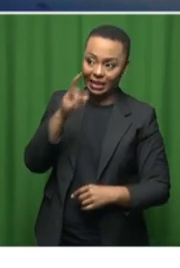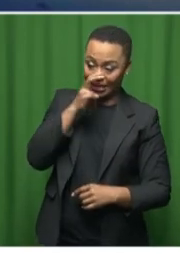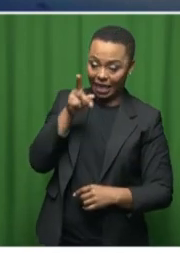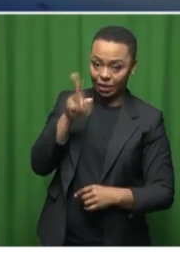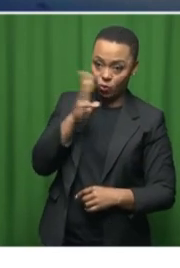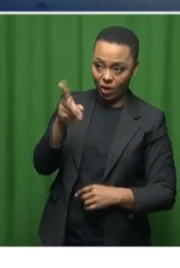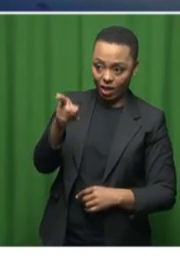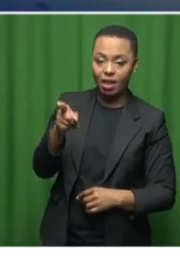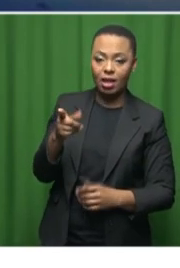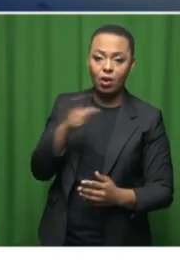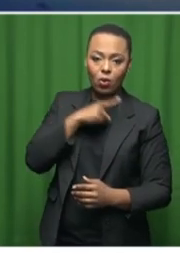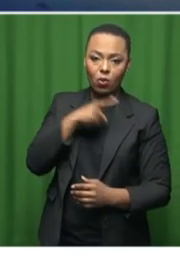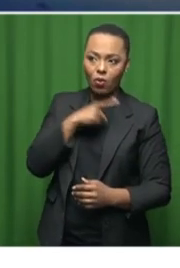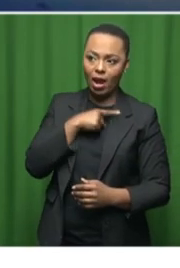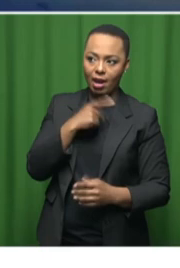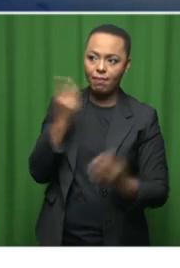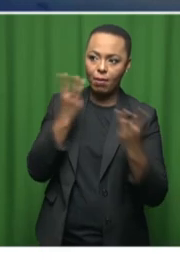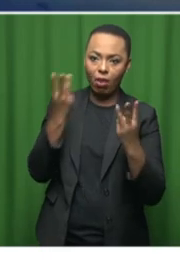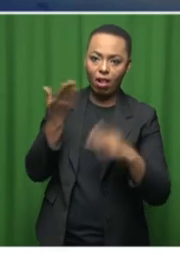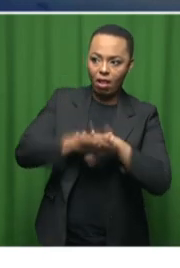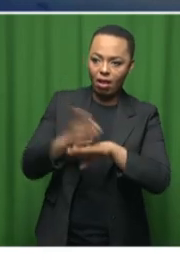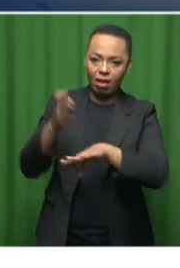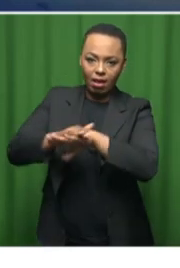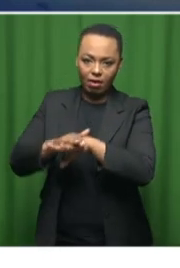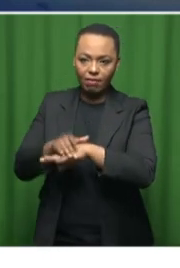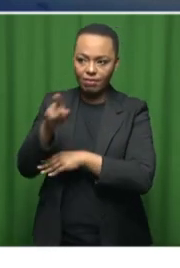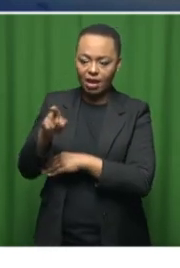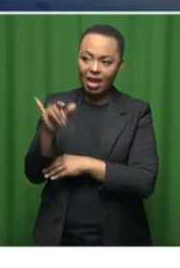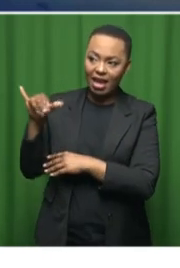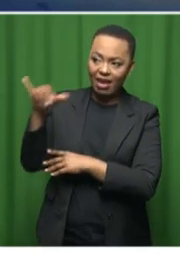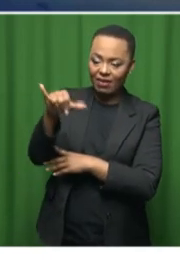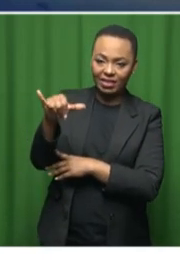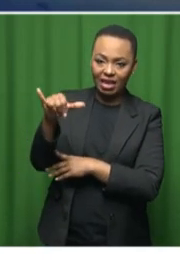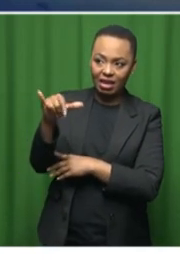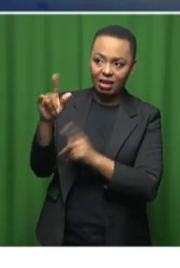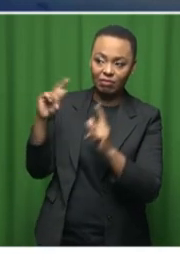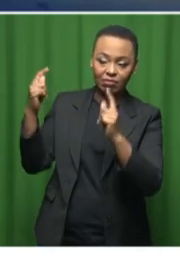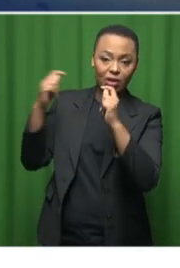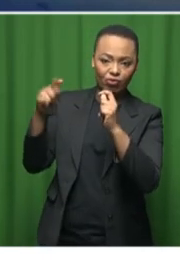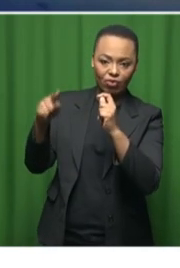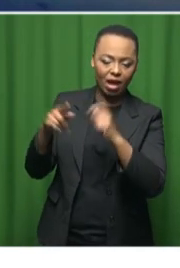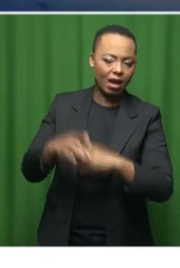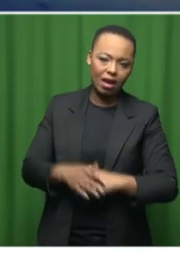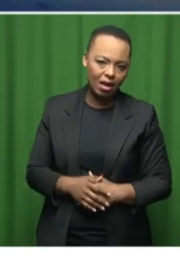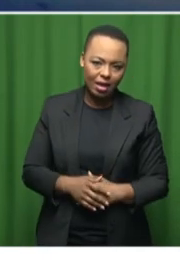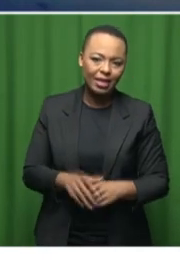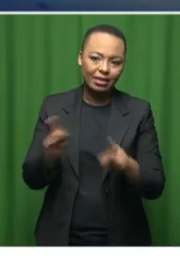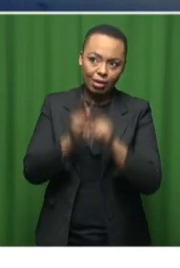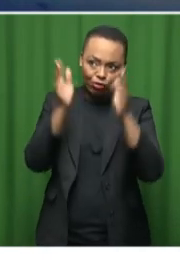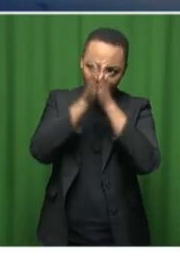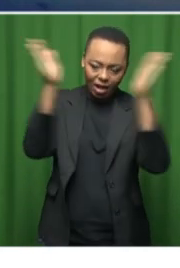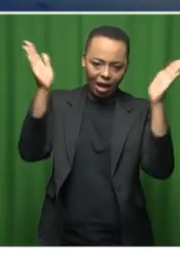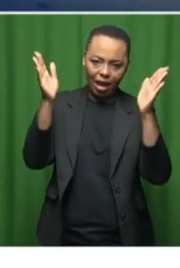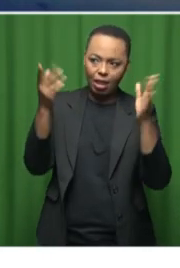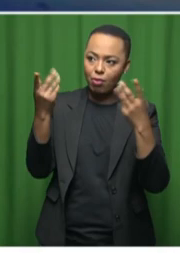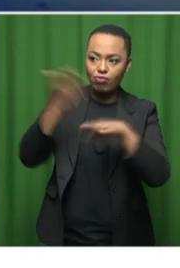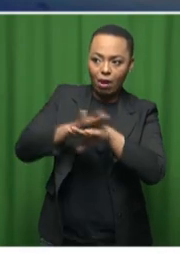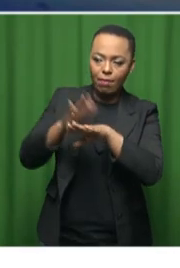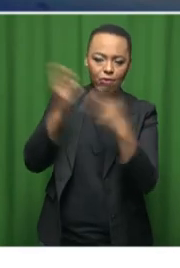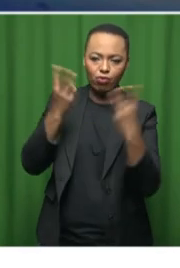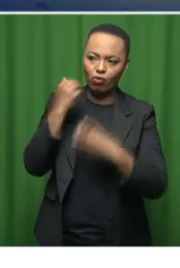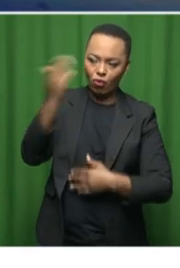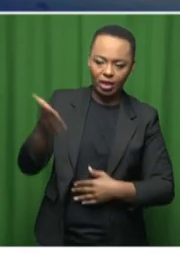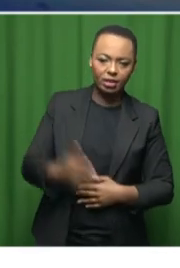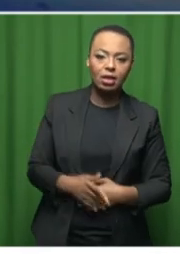decreasing because we can't be losing people in the aviation sector, whether it is in the general aviation, we can't be losing people. But we are